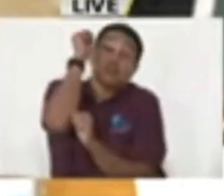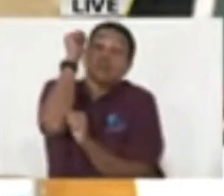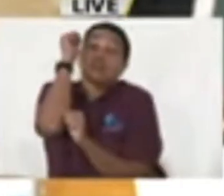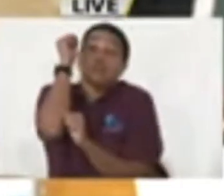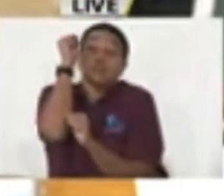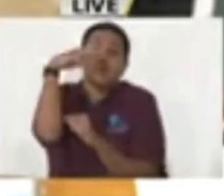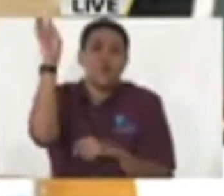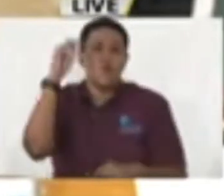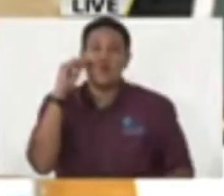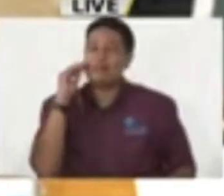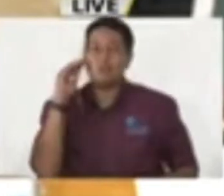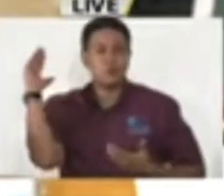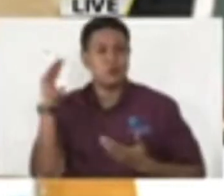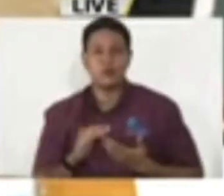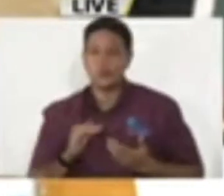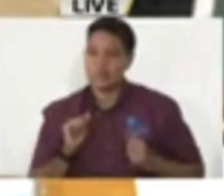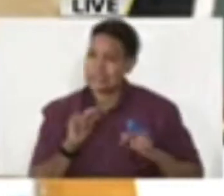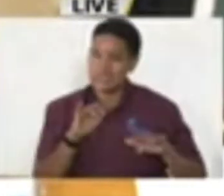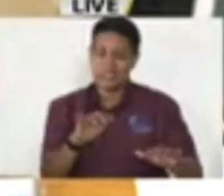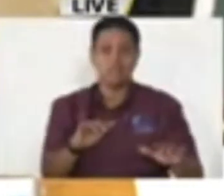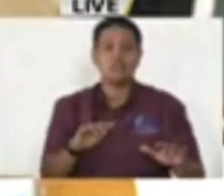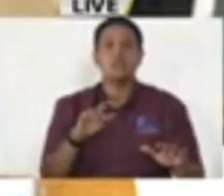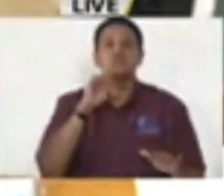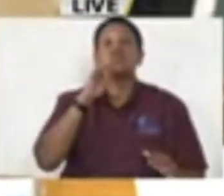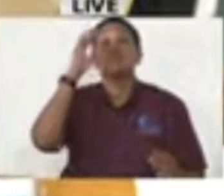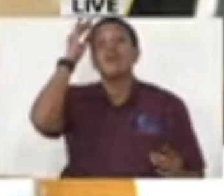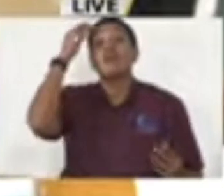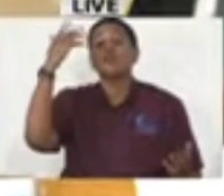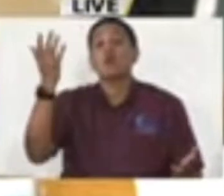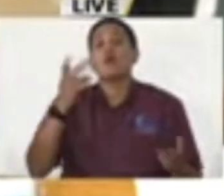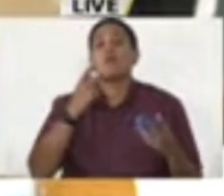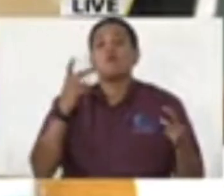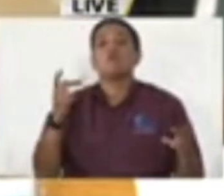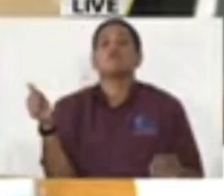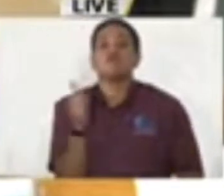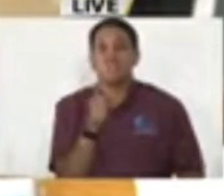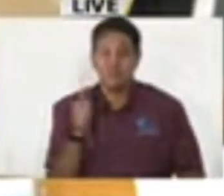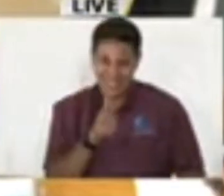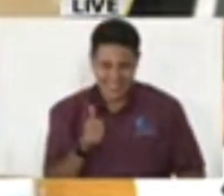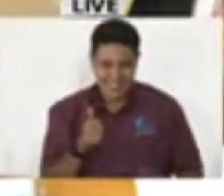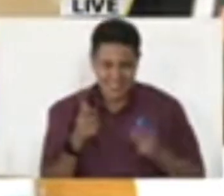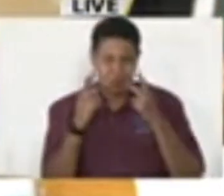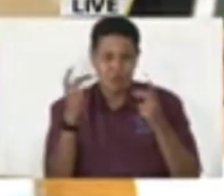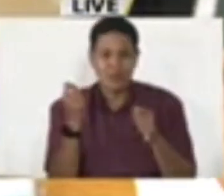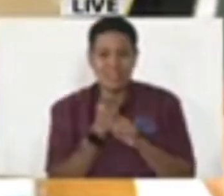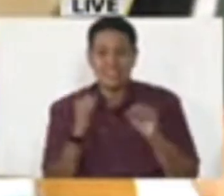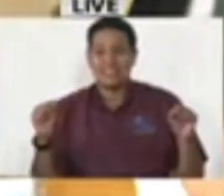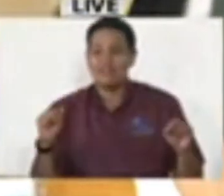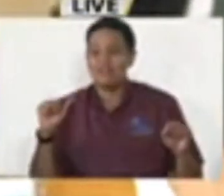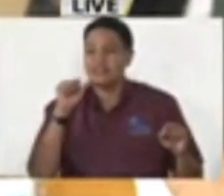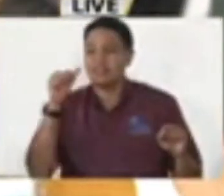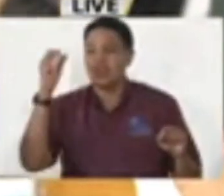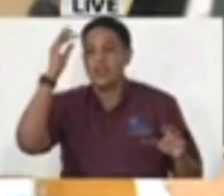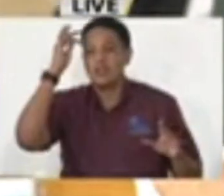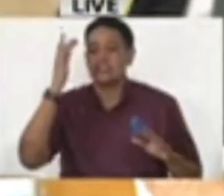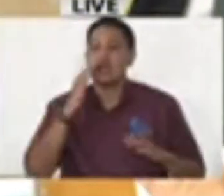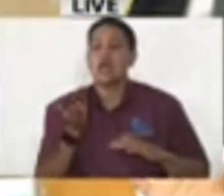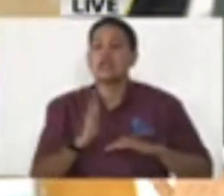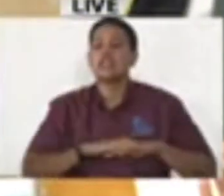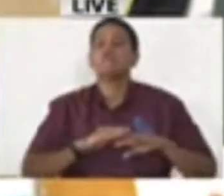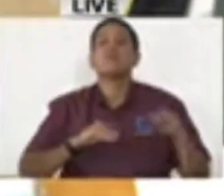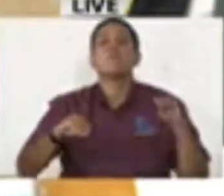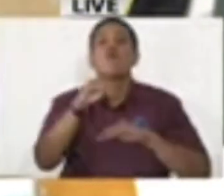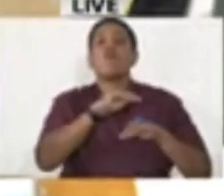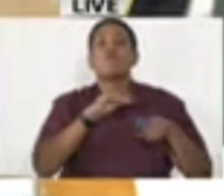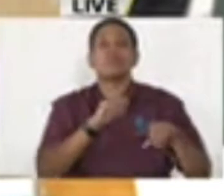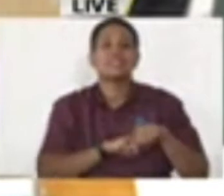is a consideration of the public's convenience and safety, and not a consideration of increasing movement times.